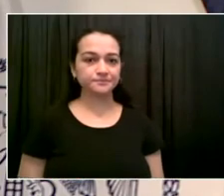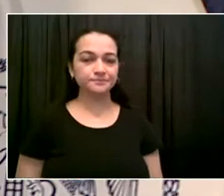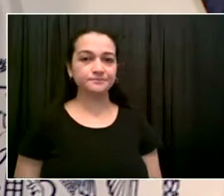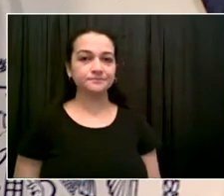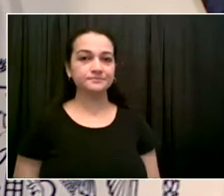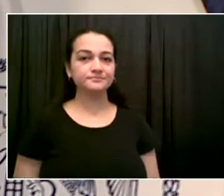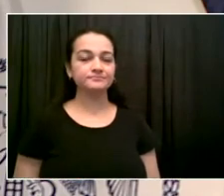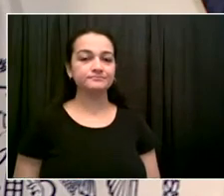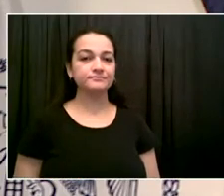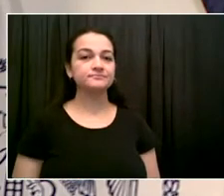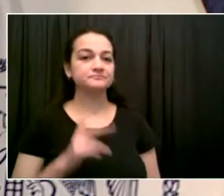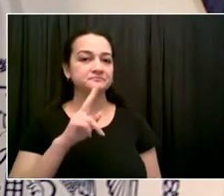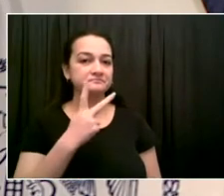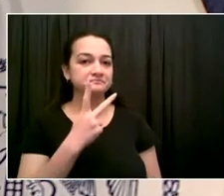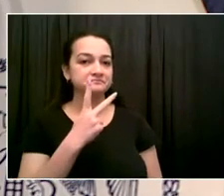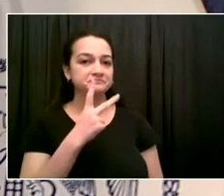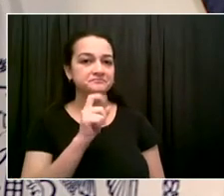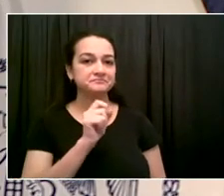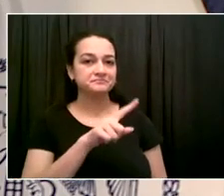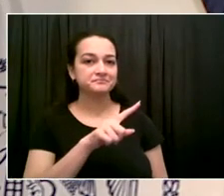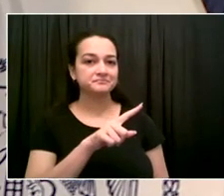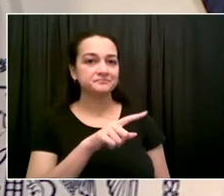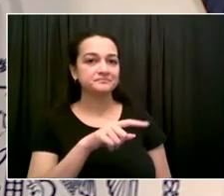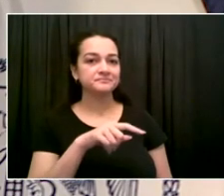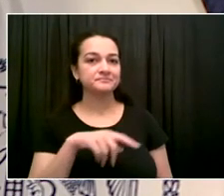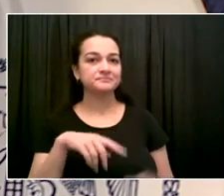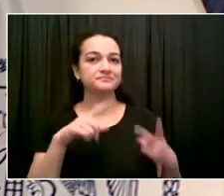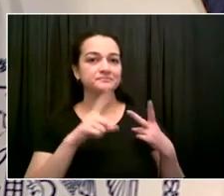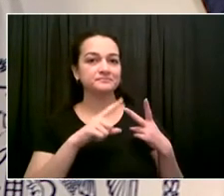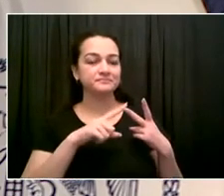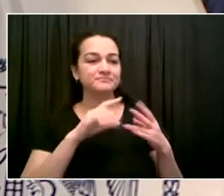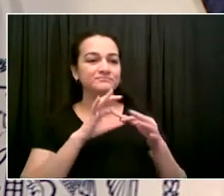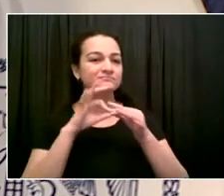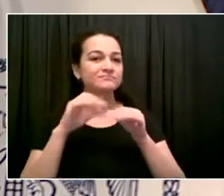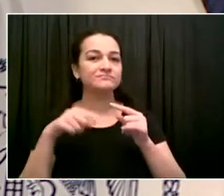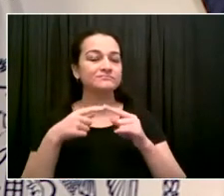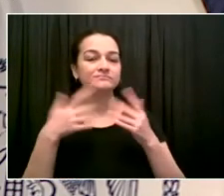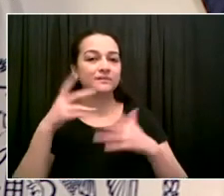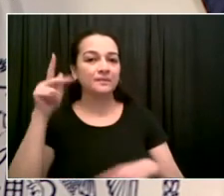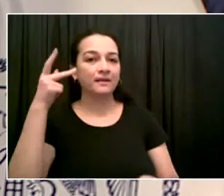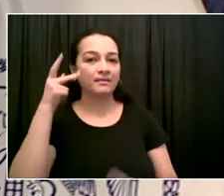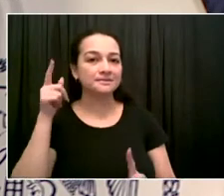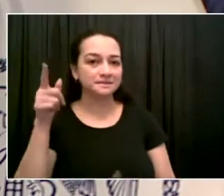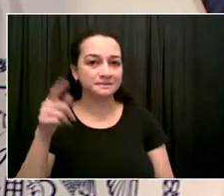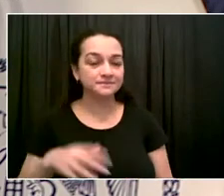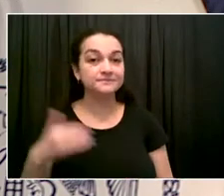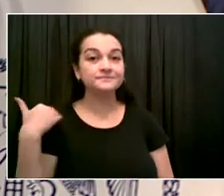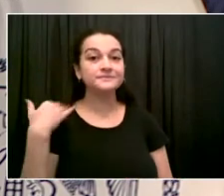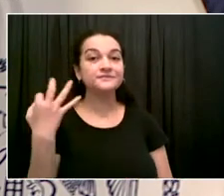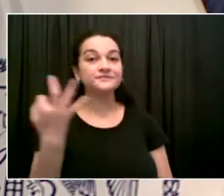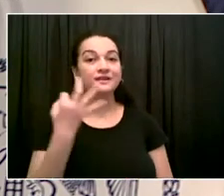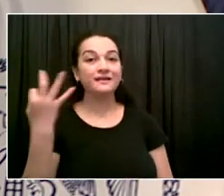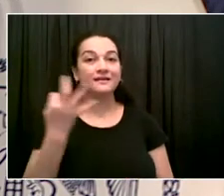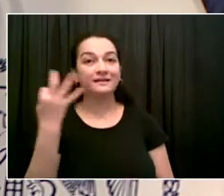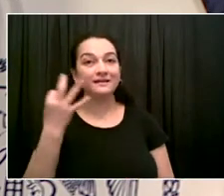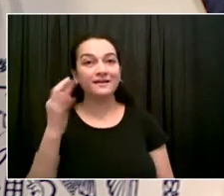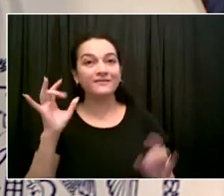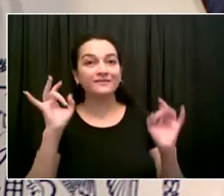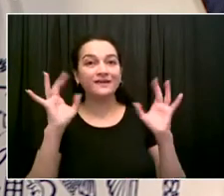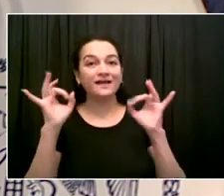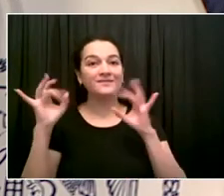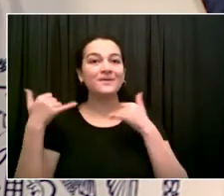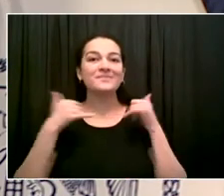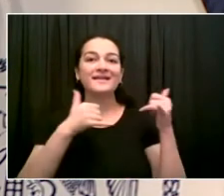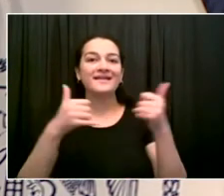Next, I had a politics question. So you were out playing volleyball on Friday, and you appear to be enjoying the job lately. Maybe